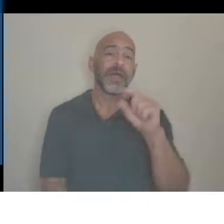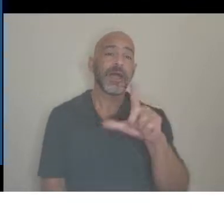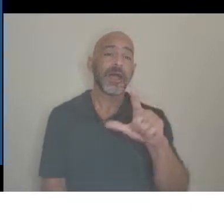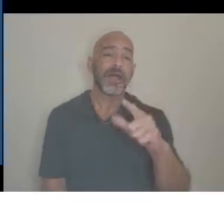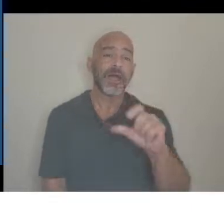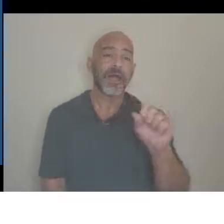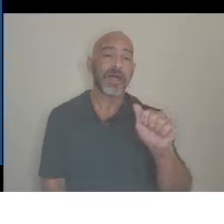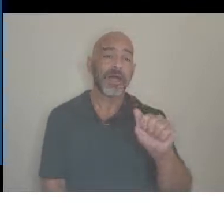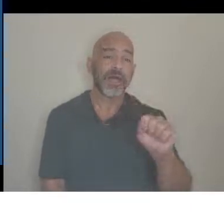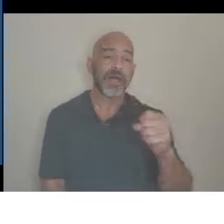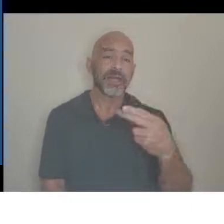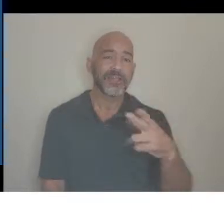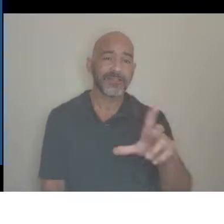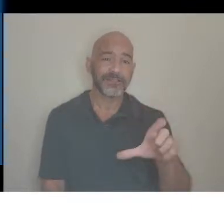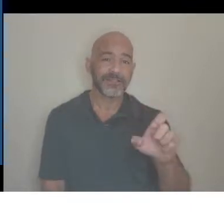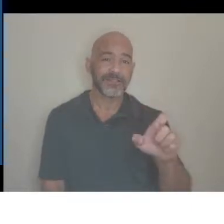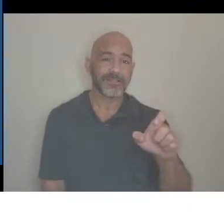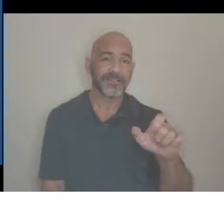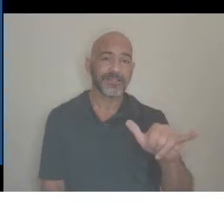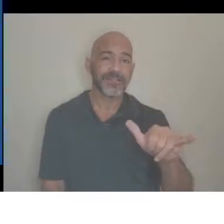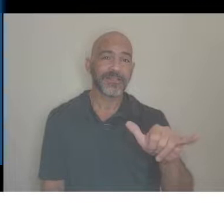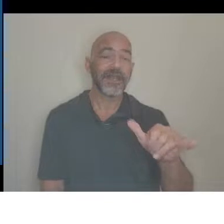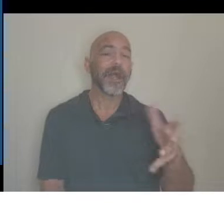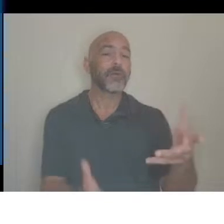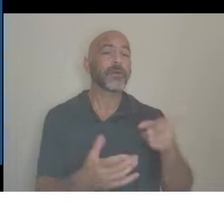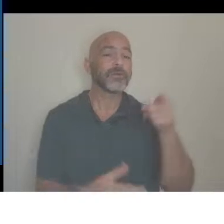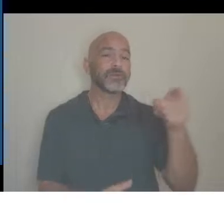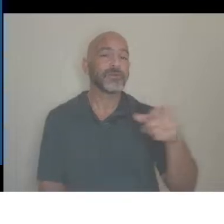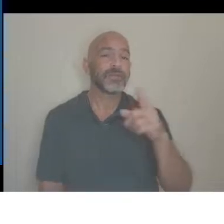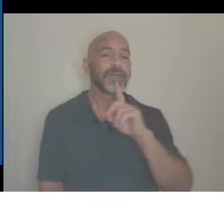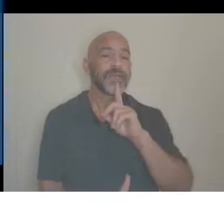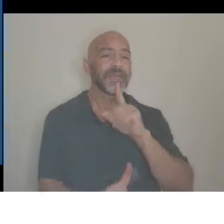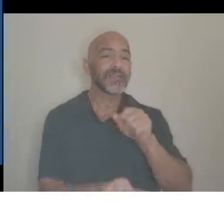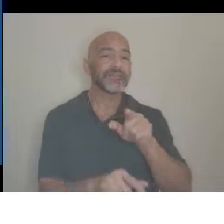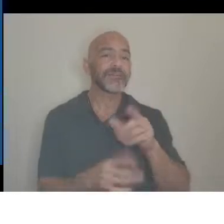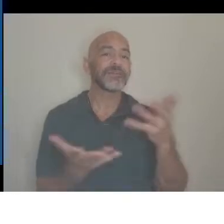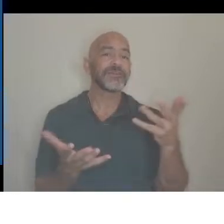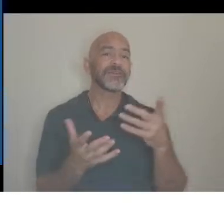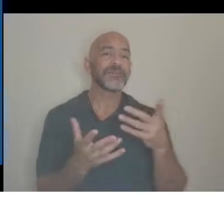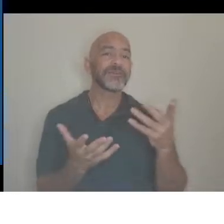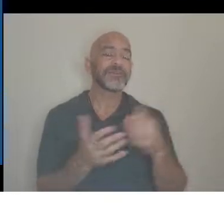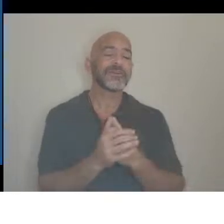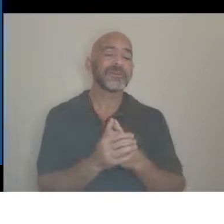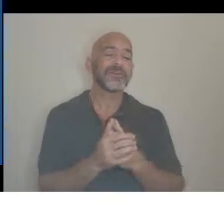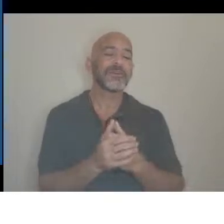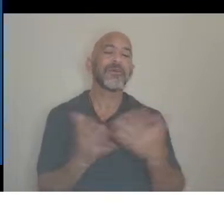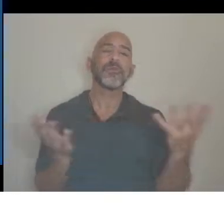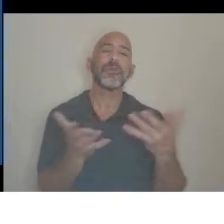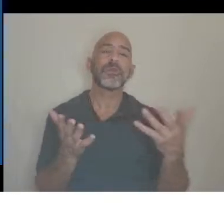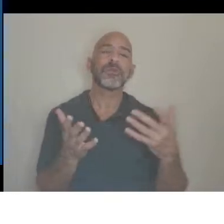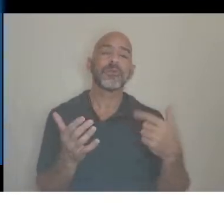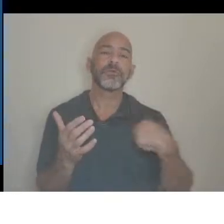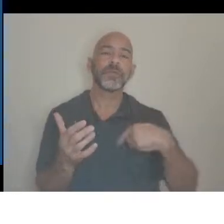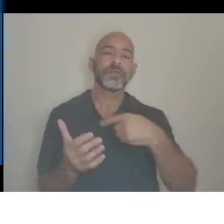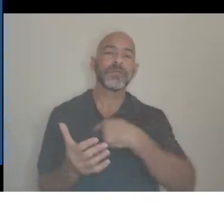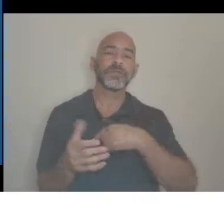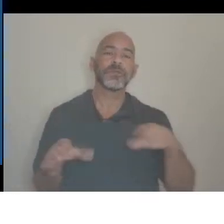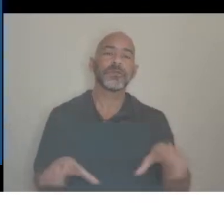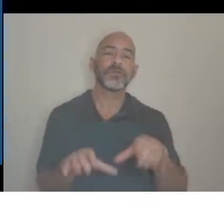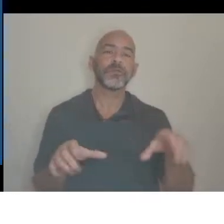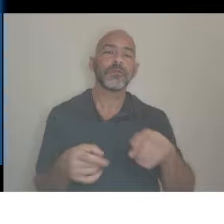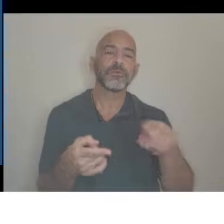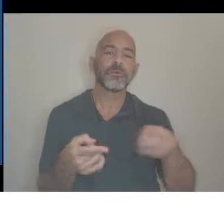answer, which, which is, so what do we do when we make